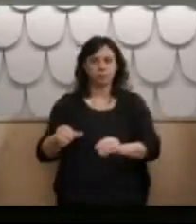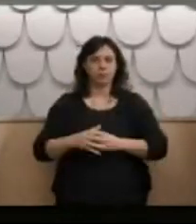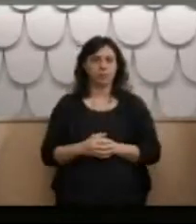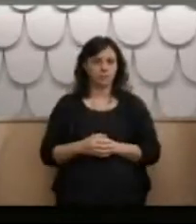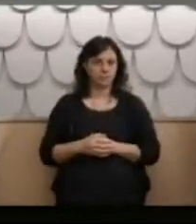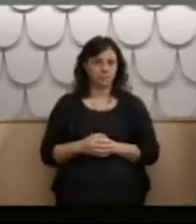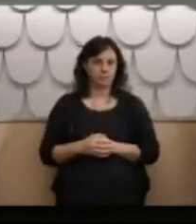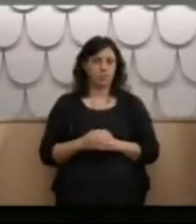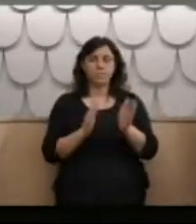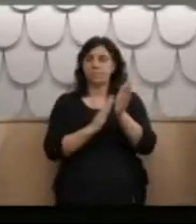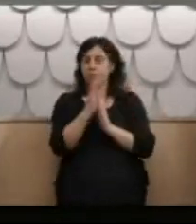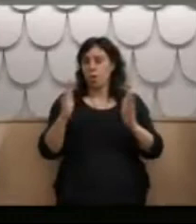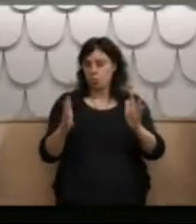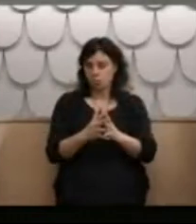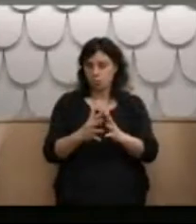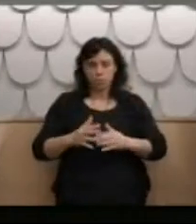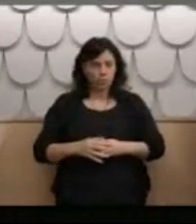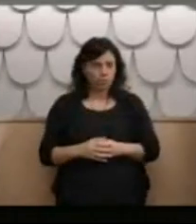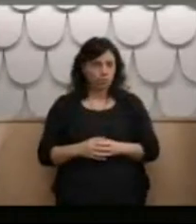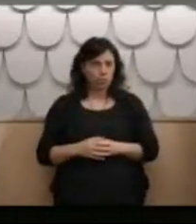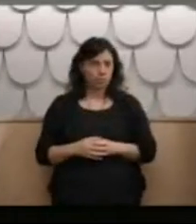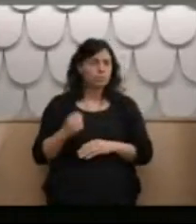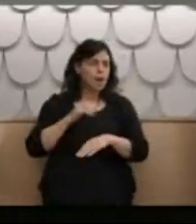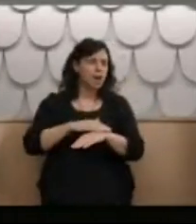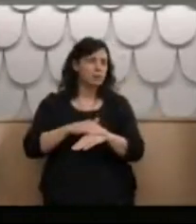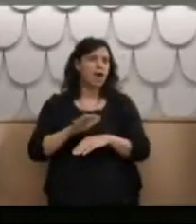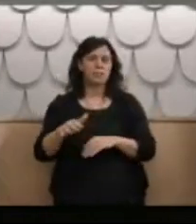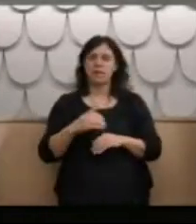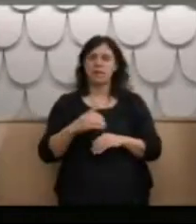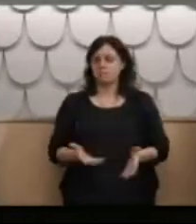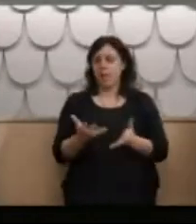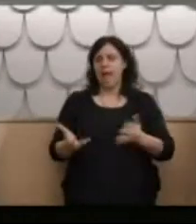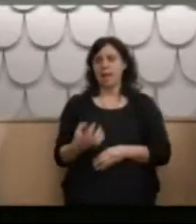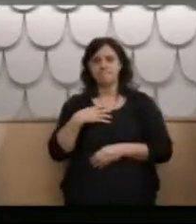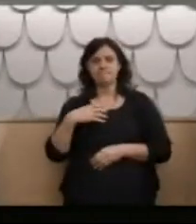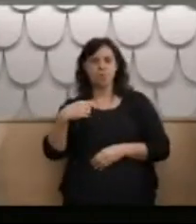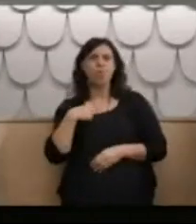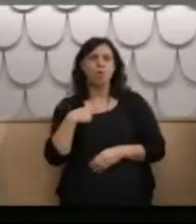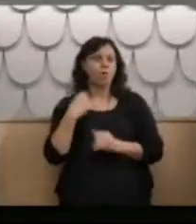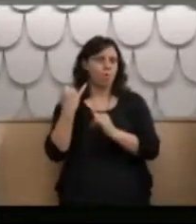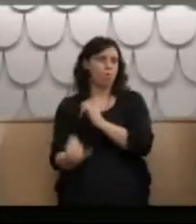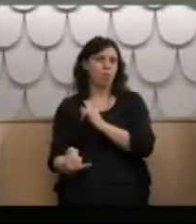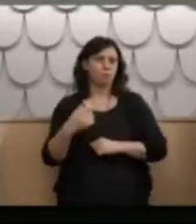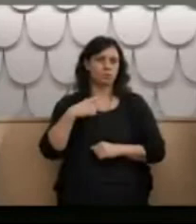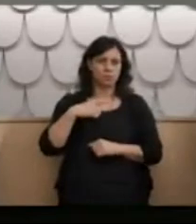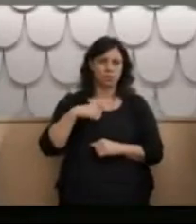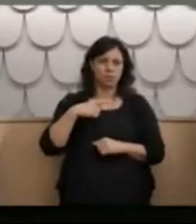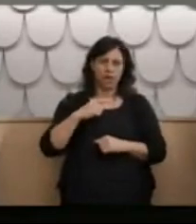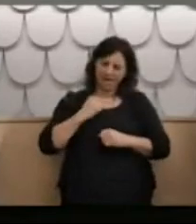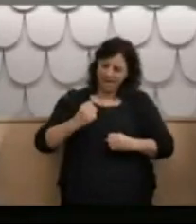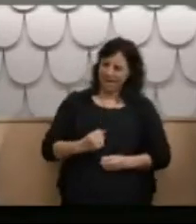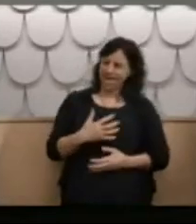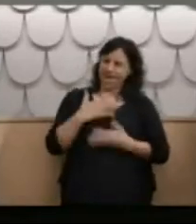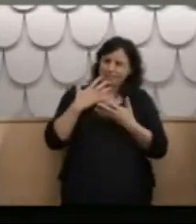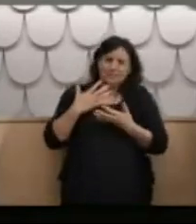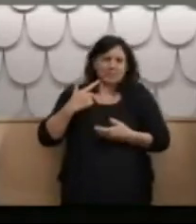Holdsworth. I next went to Holdsworth. I acted up even more than usual at Holdsworth because of being so upset at being